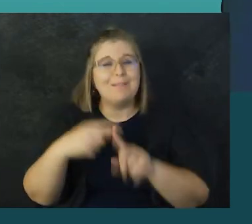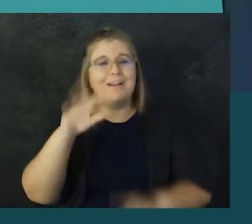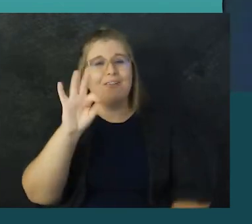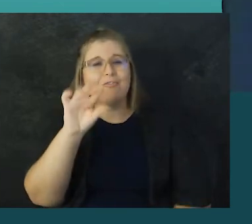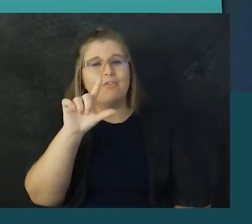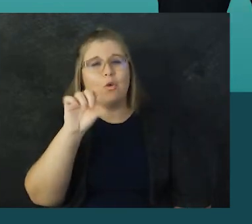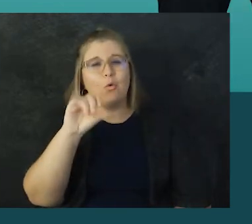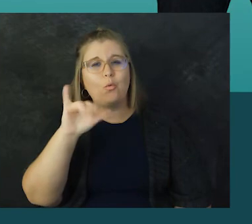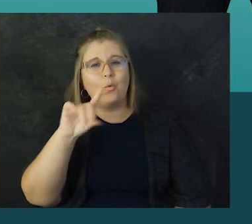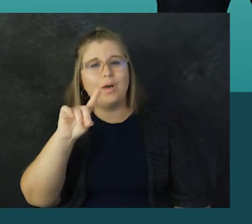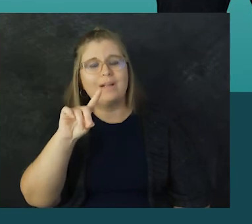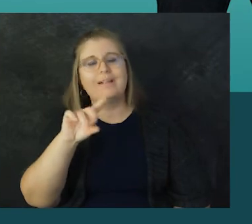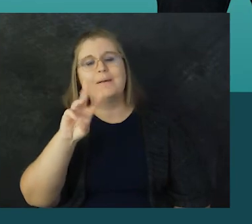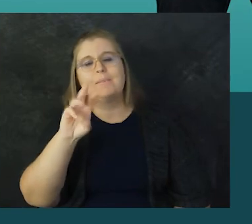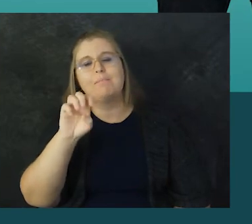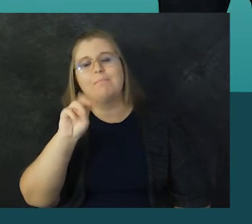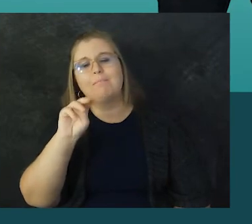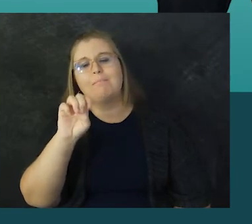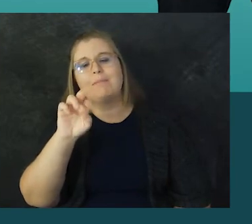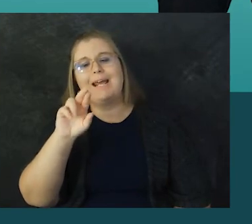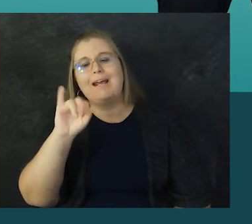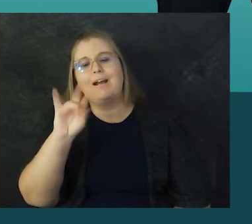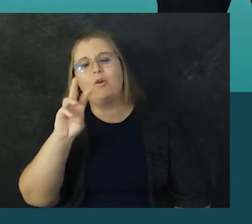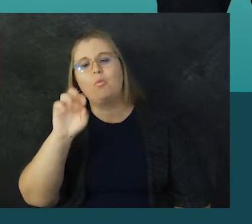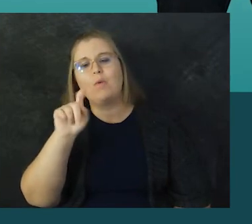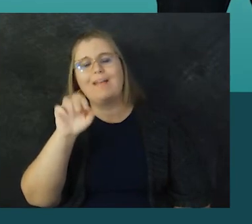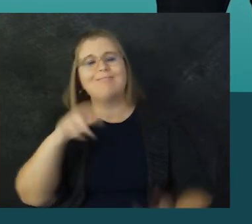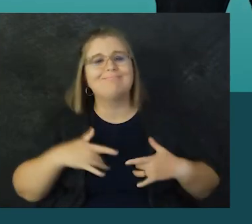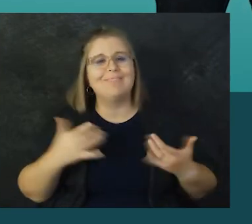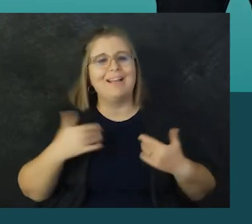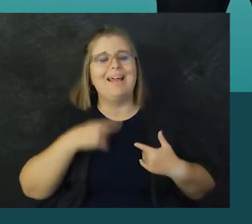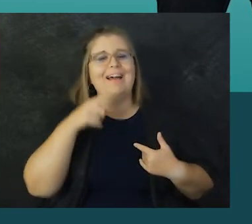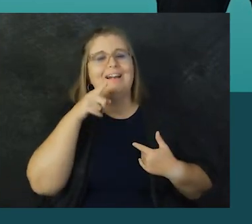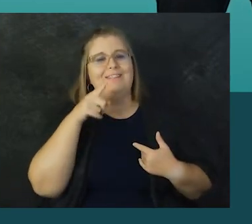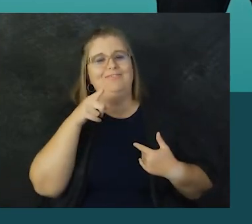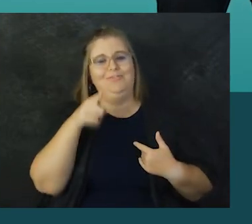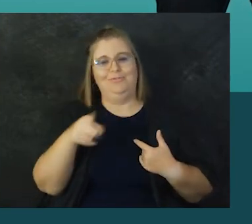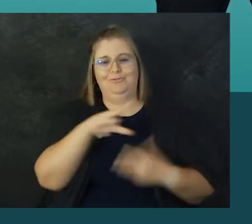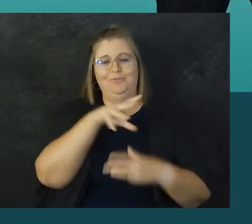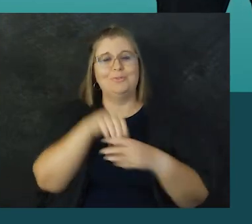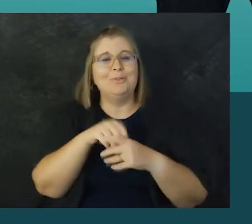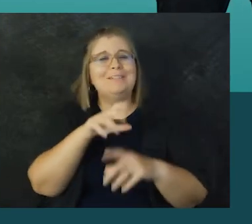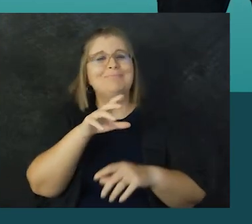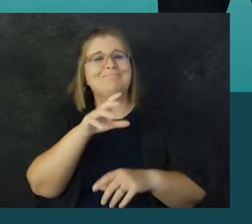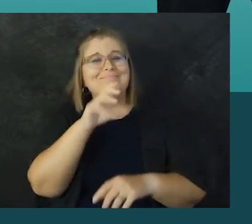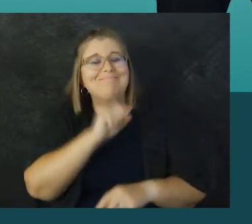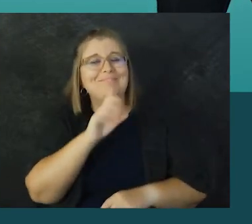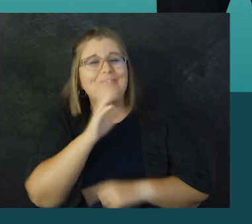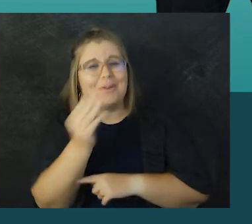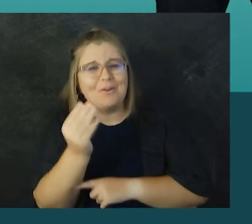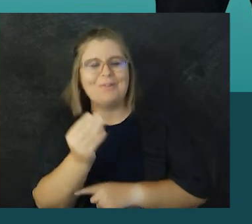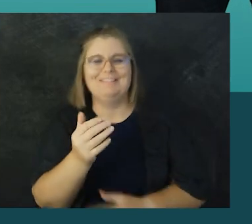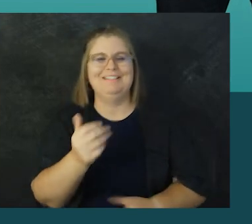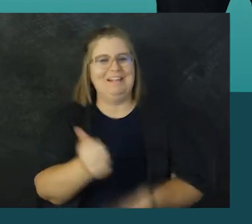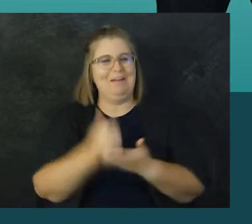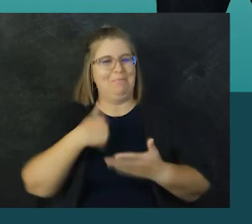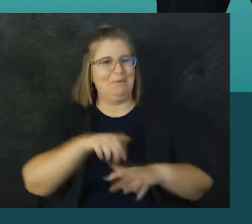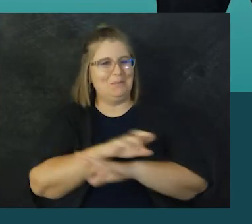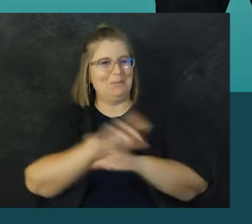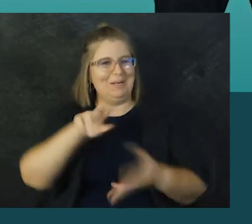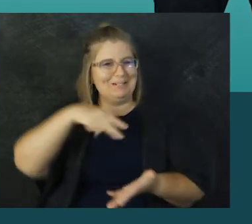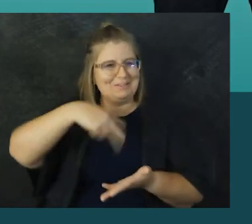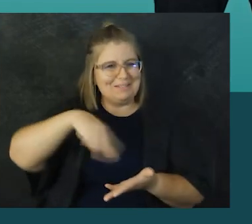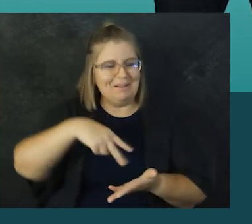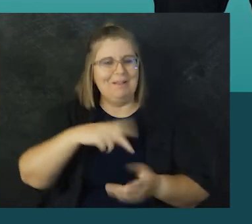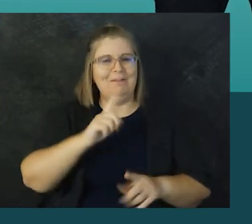Floyd Mayweather. And today, we are honored to have this 14-year-old phenom with us as the opening DJ for the Summit. To take this moment